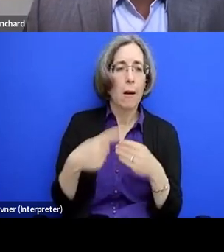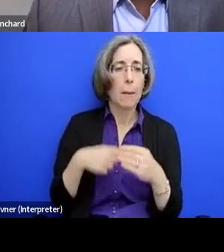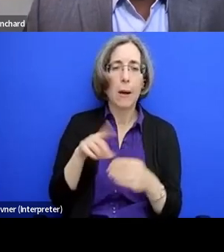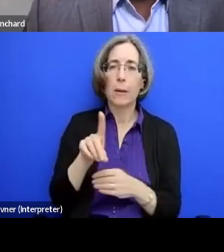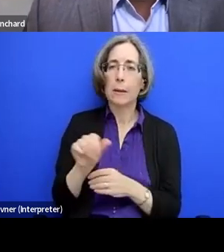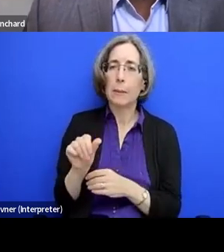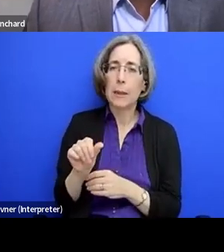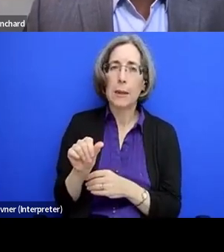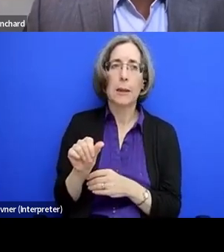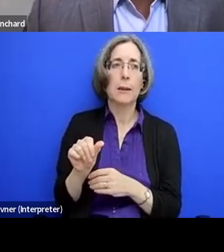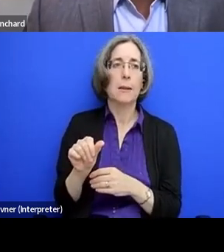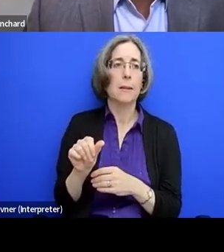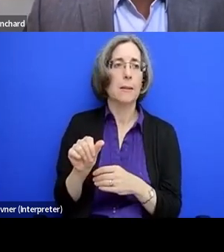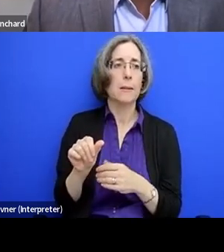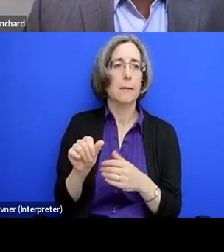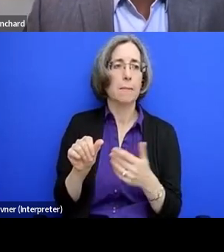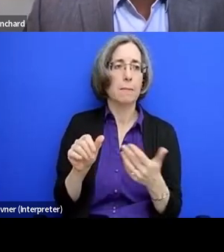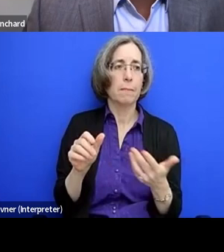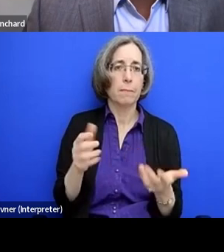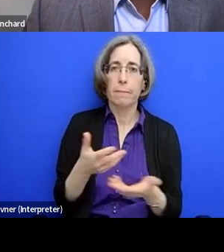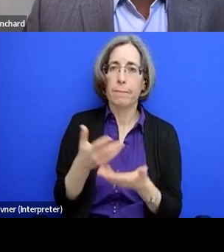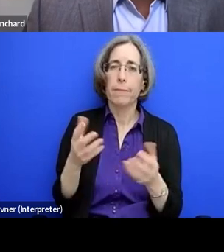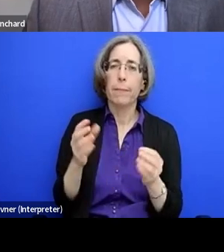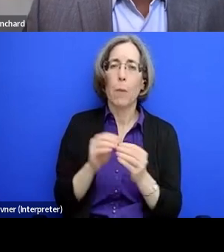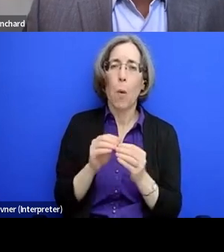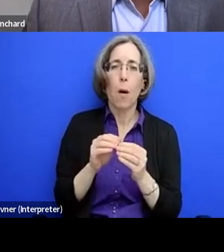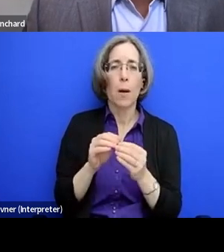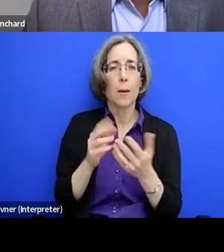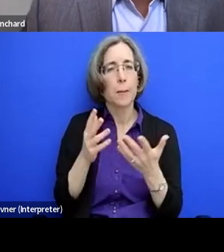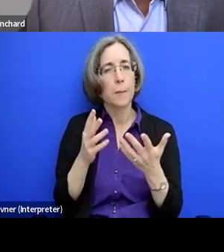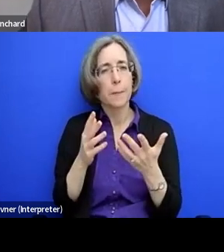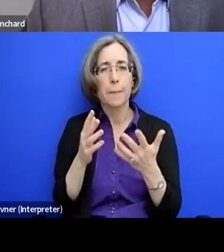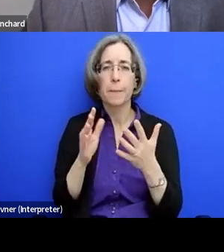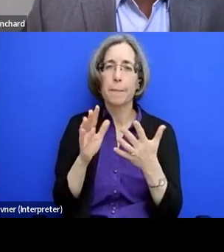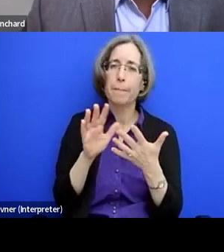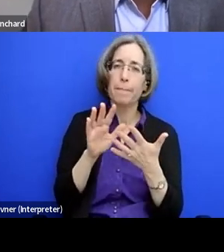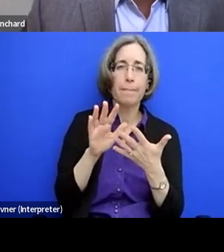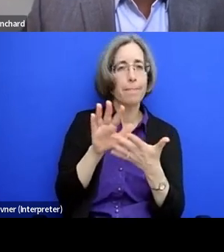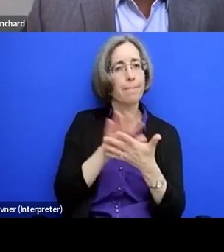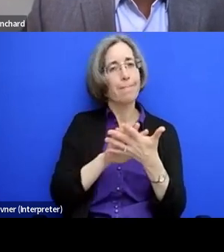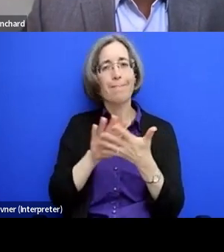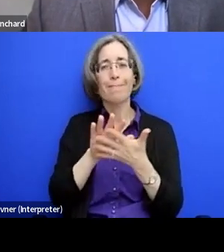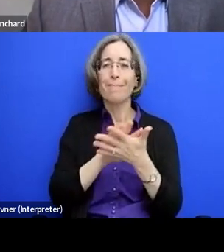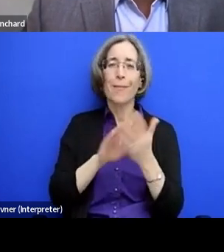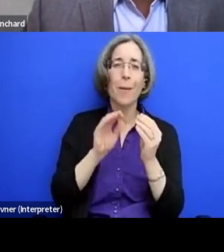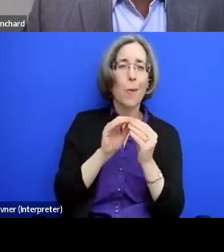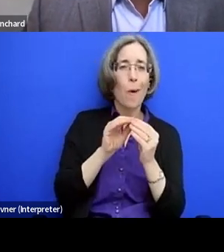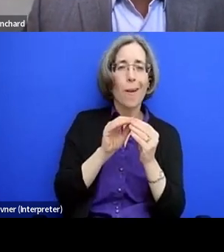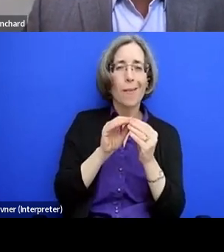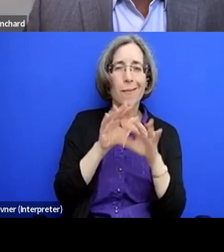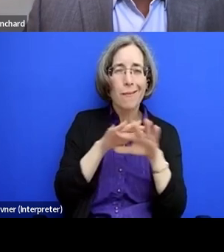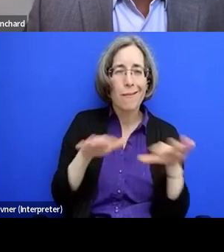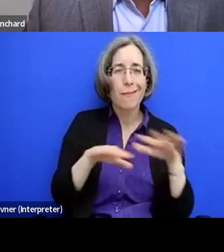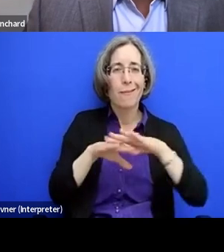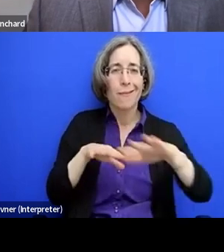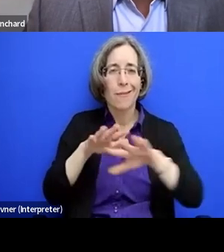and the reality of disabilities more nuanced? Um, and that sort of relates a little bit to the, to the question that's there is